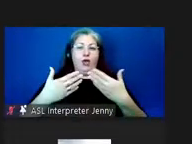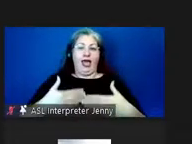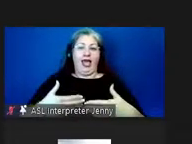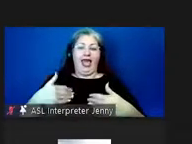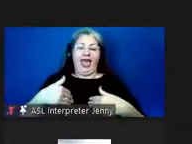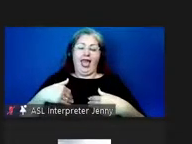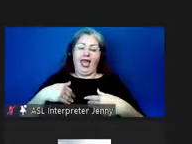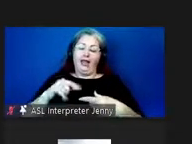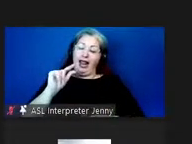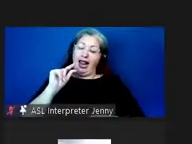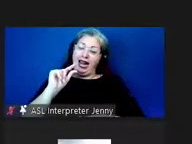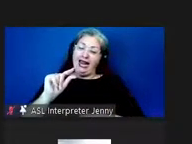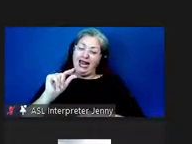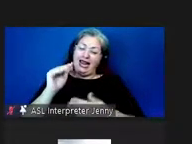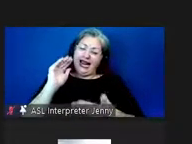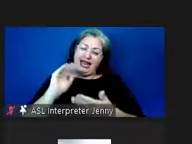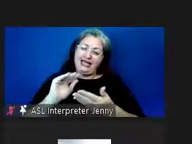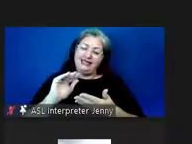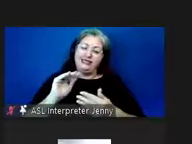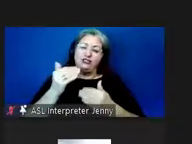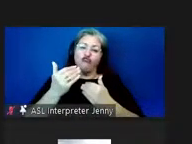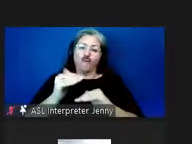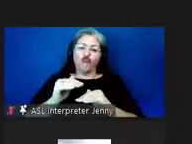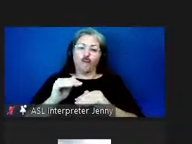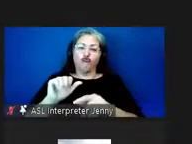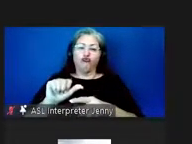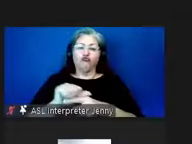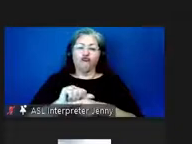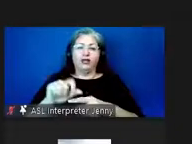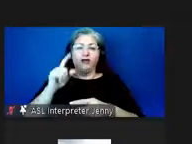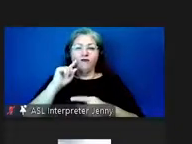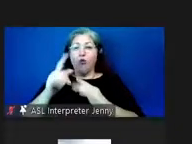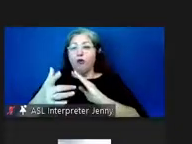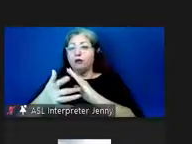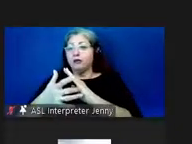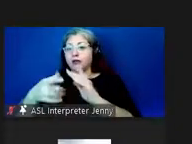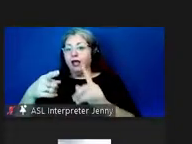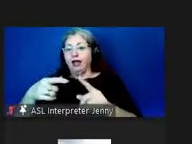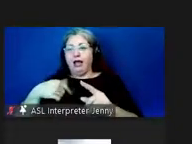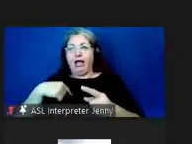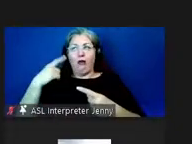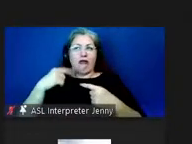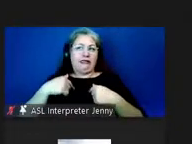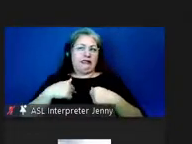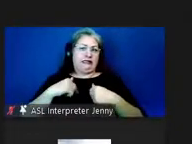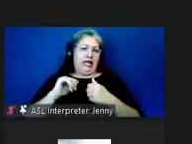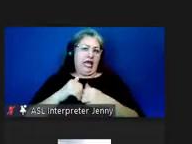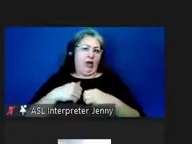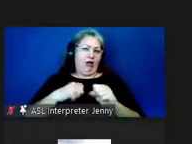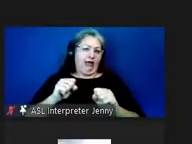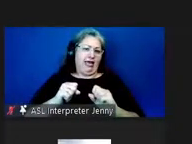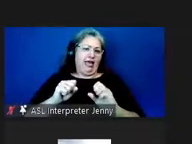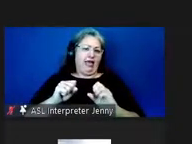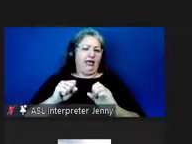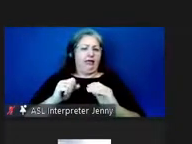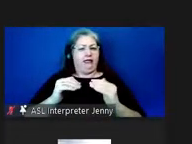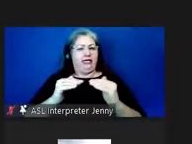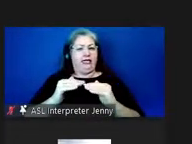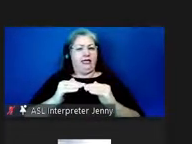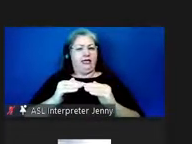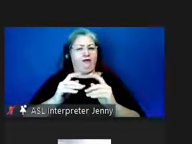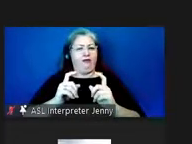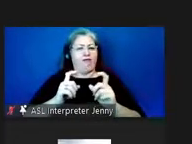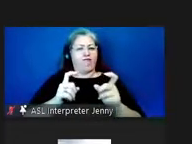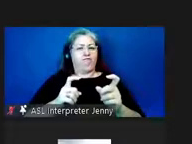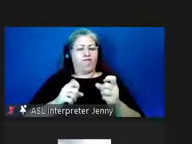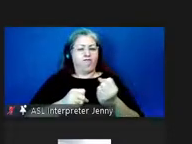least amount of training in technology i often wondered about my capacity to contribute constructively building a